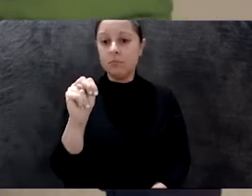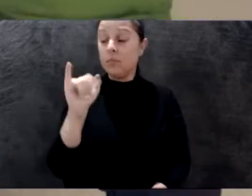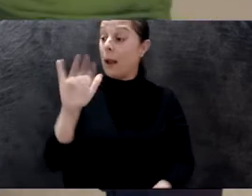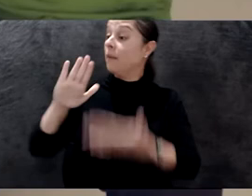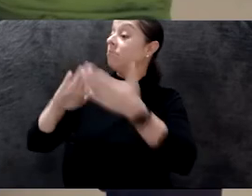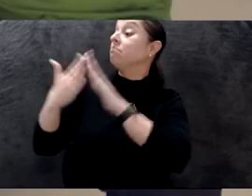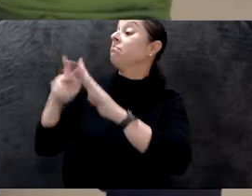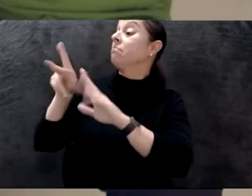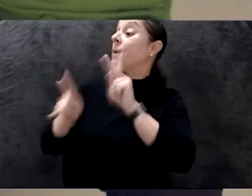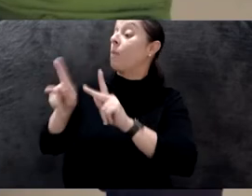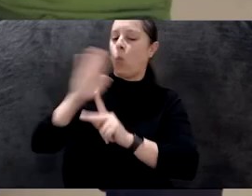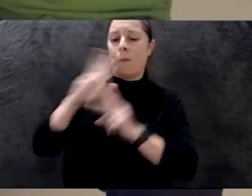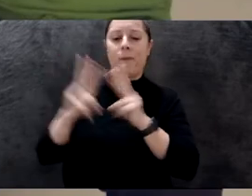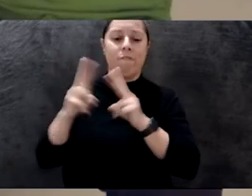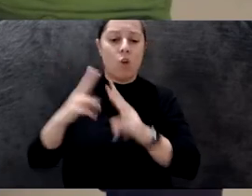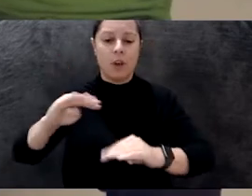What's the question you ask?